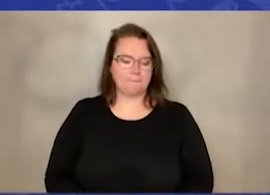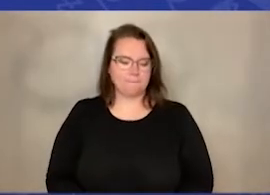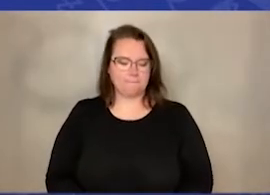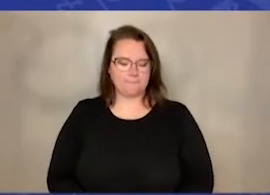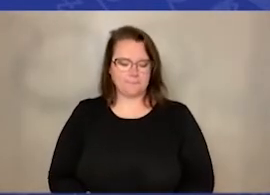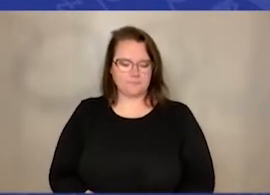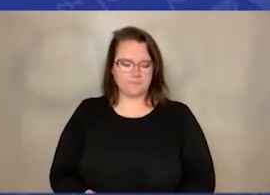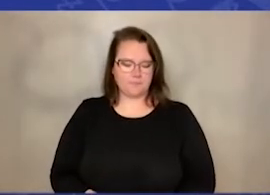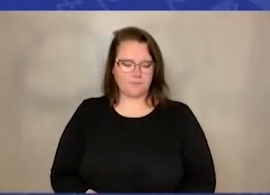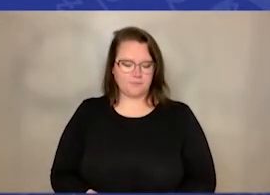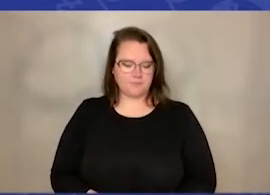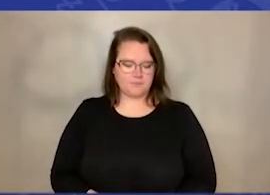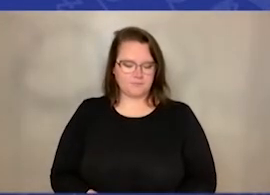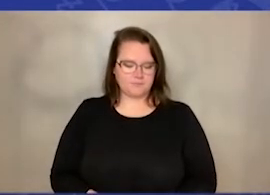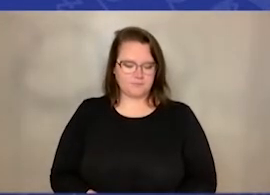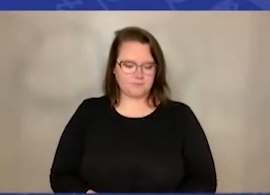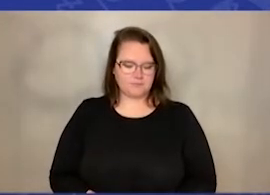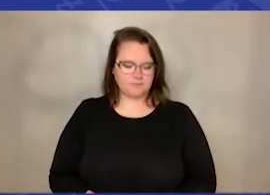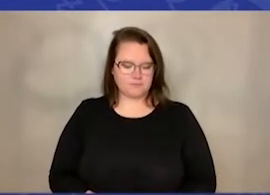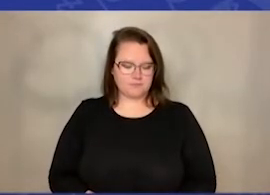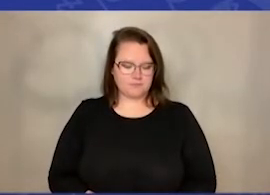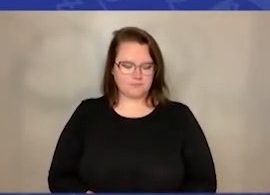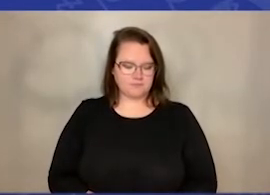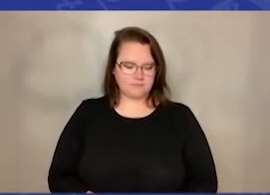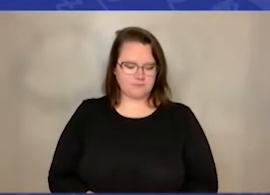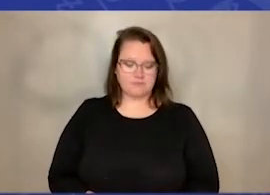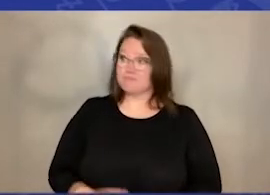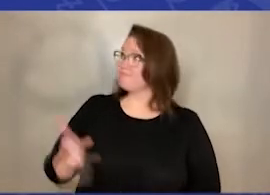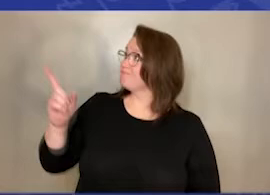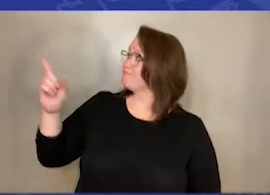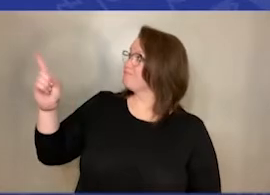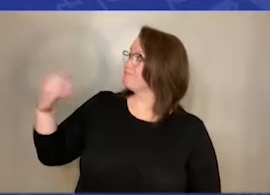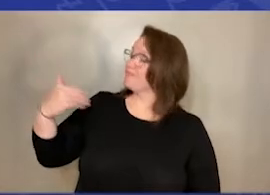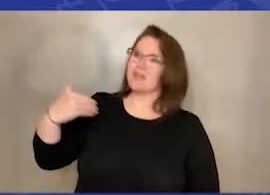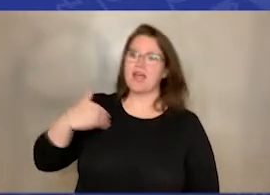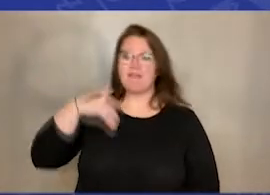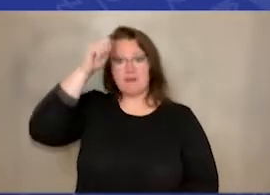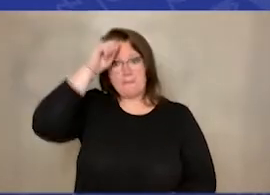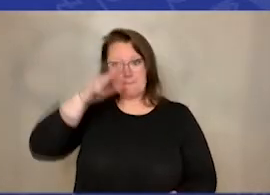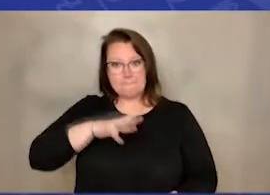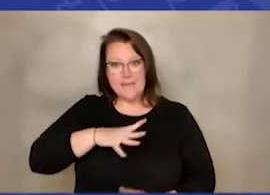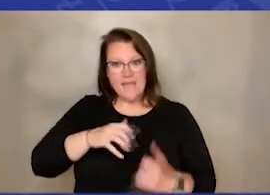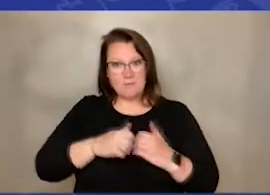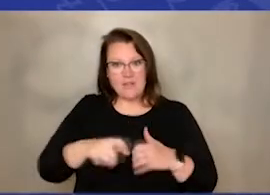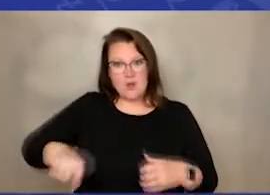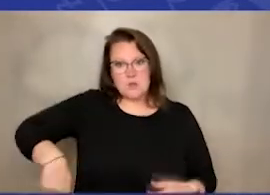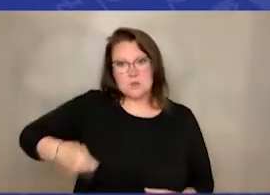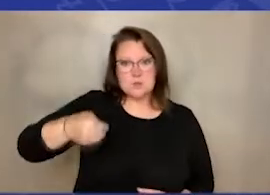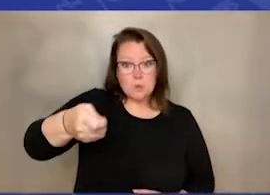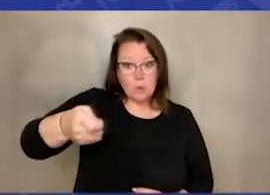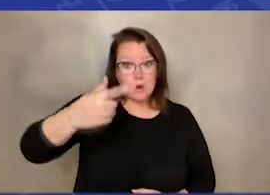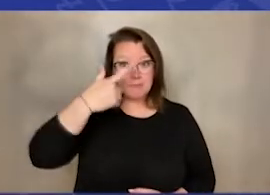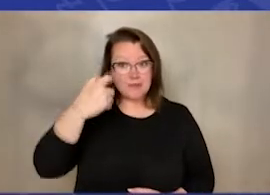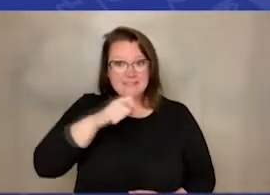And then I have a Roman soldier because I love learning about Roman history and Roman architecture.